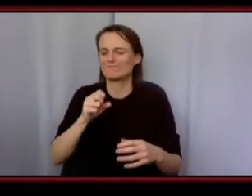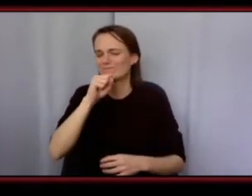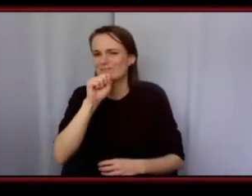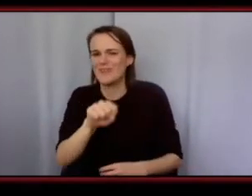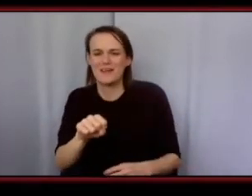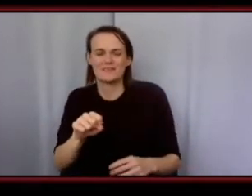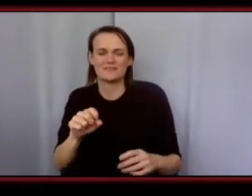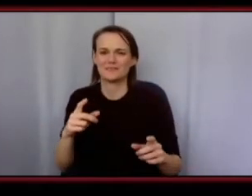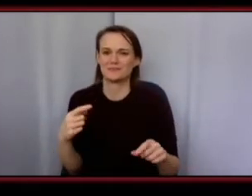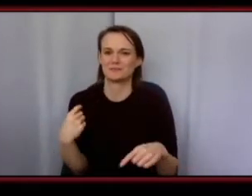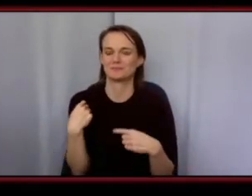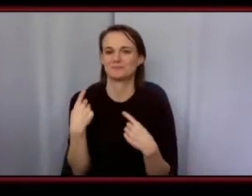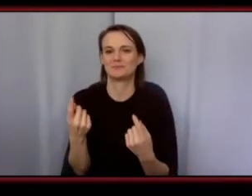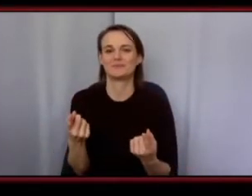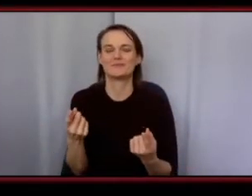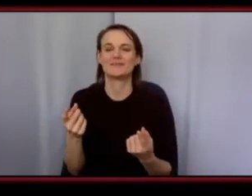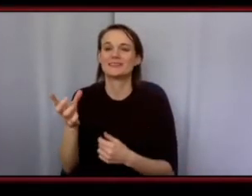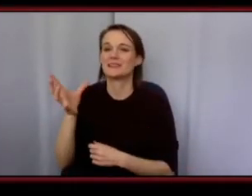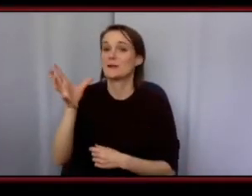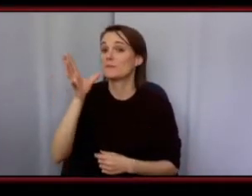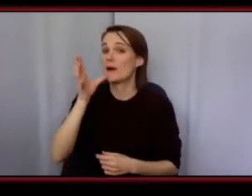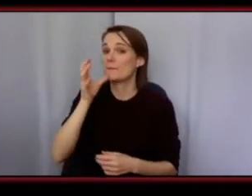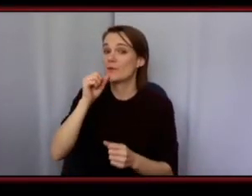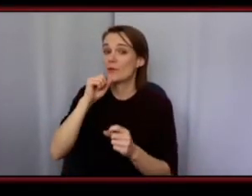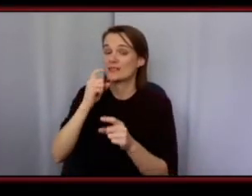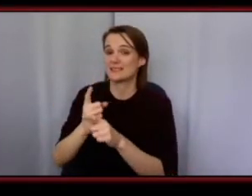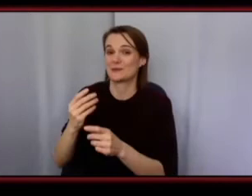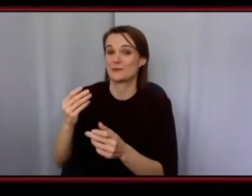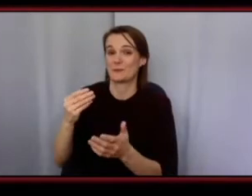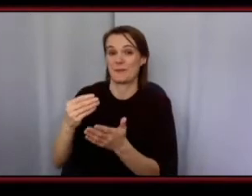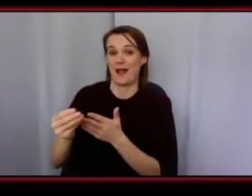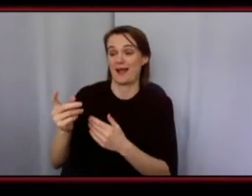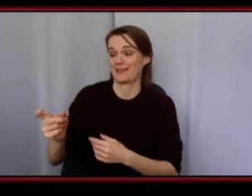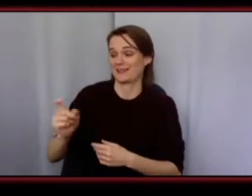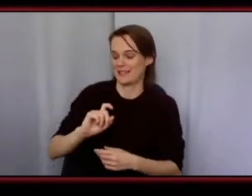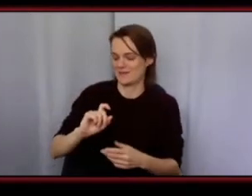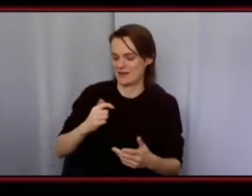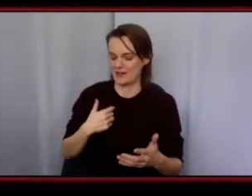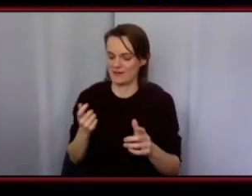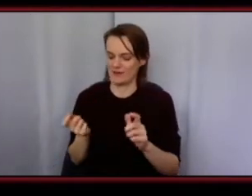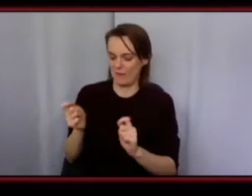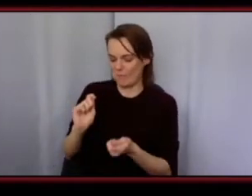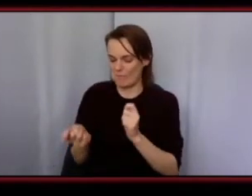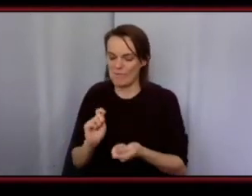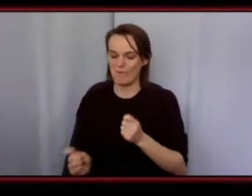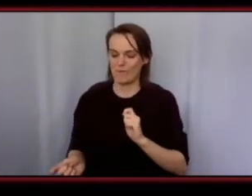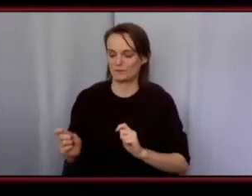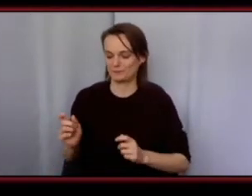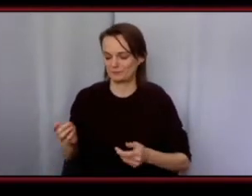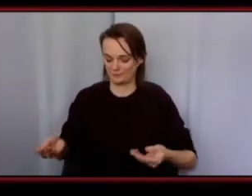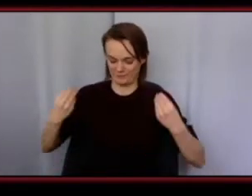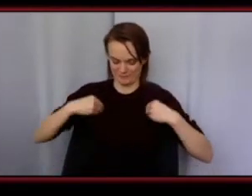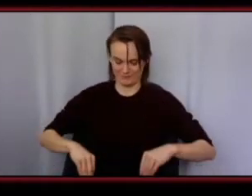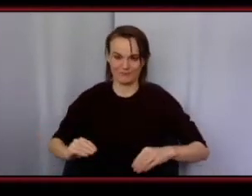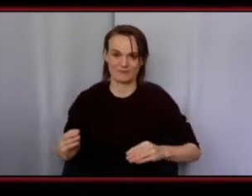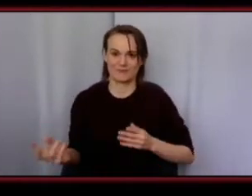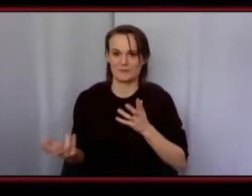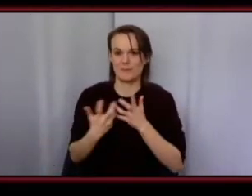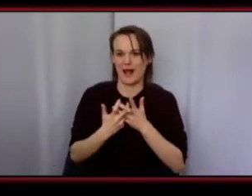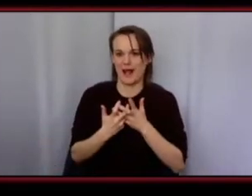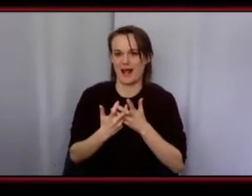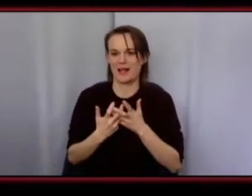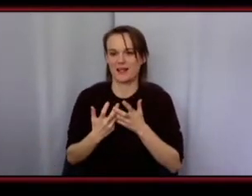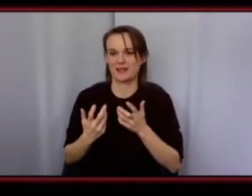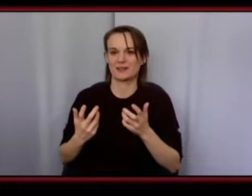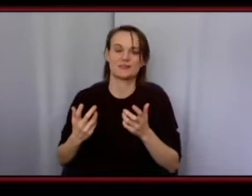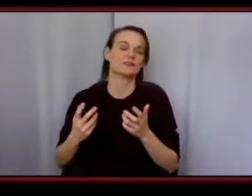things that either my my mom or my sisters would buy for me uh and making it my own i always wanted to look different